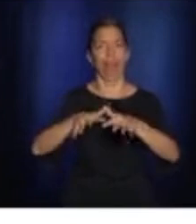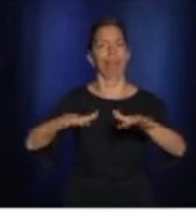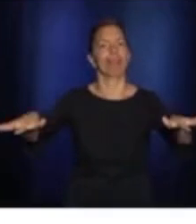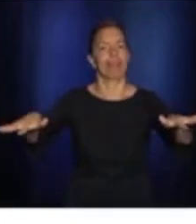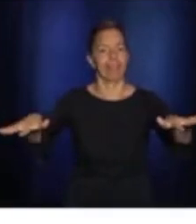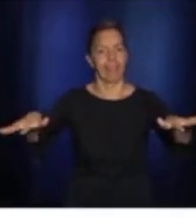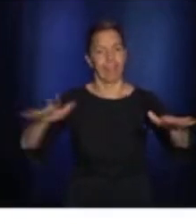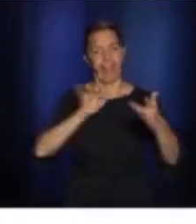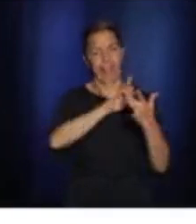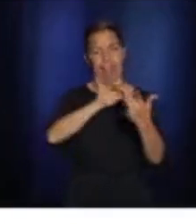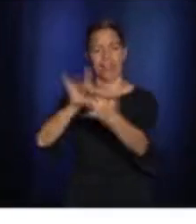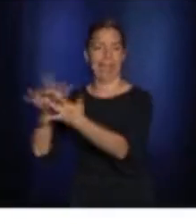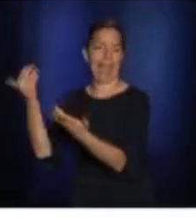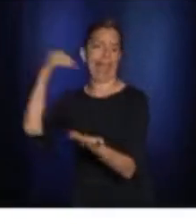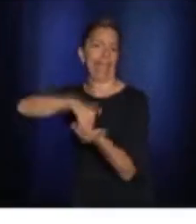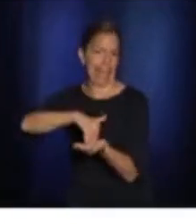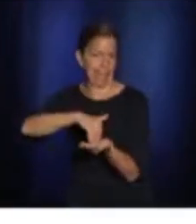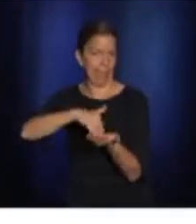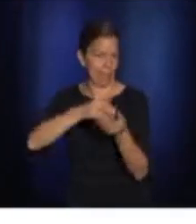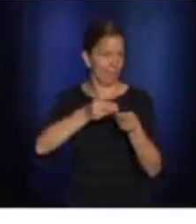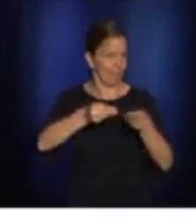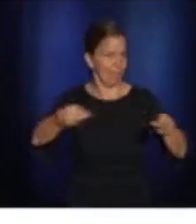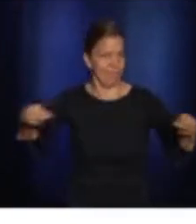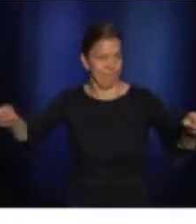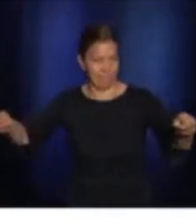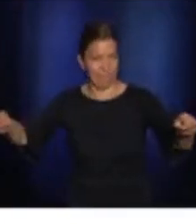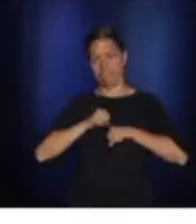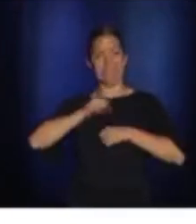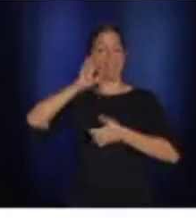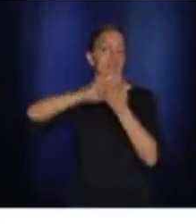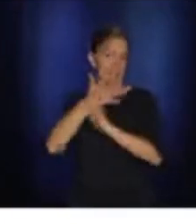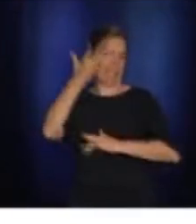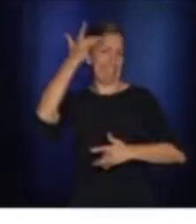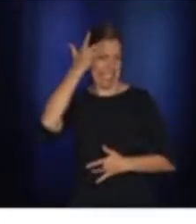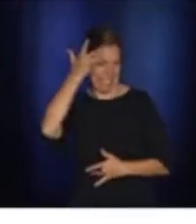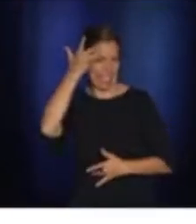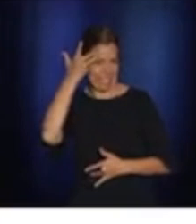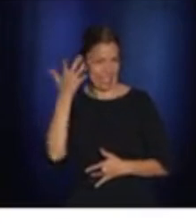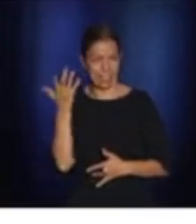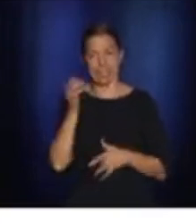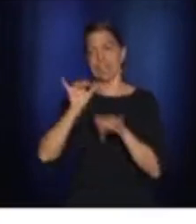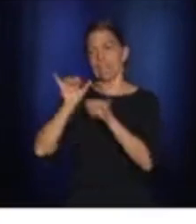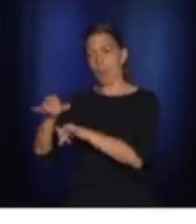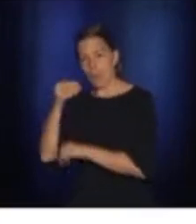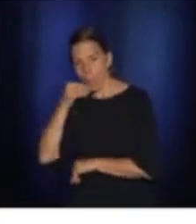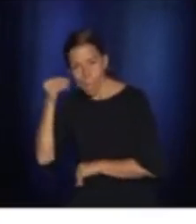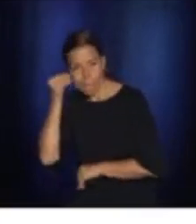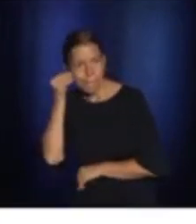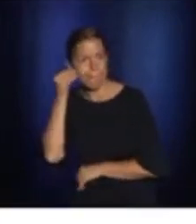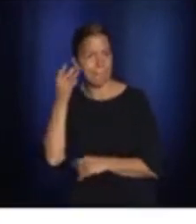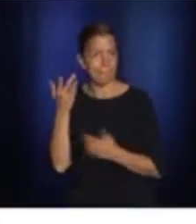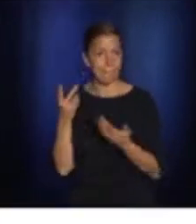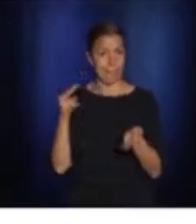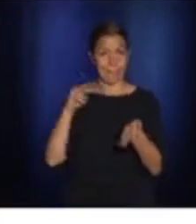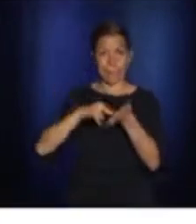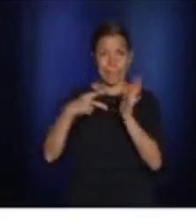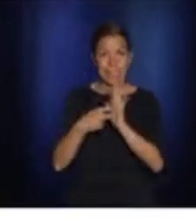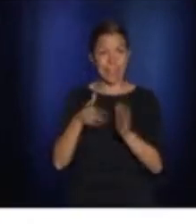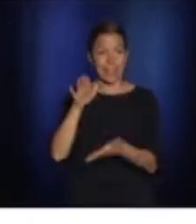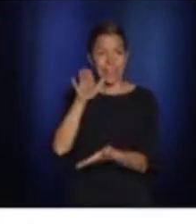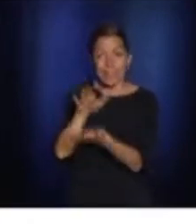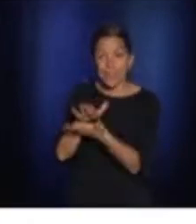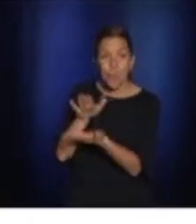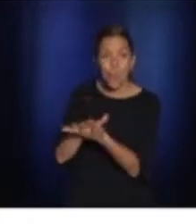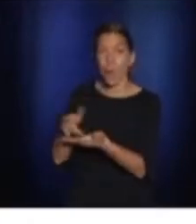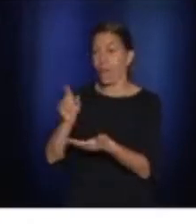get sick. So we have cases, but then you have people that are contacts that need to and are losing some school or some work and so on. So that's